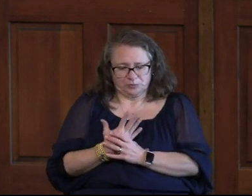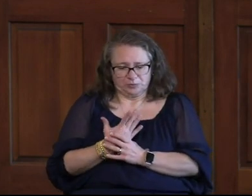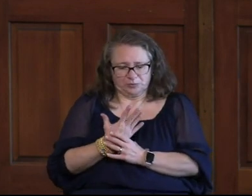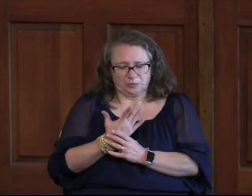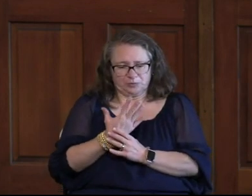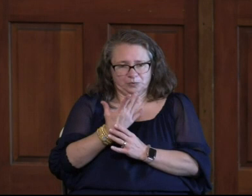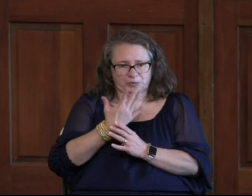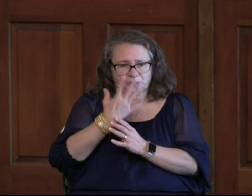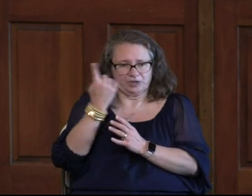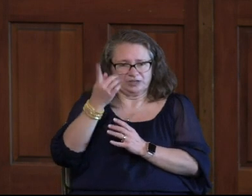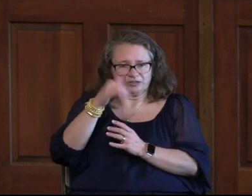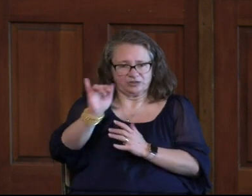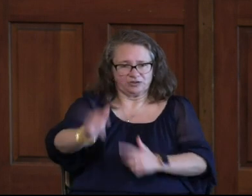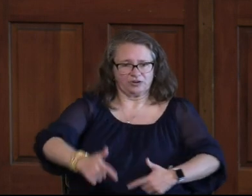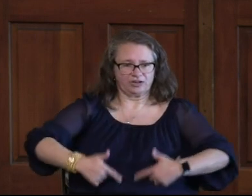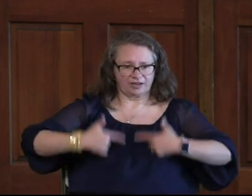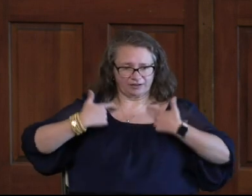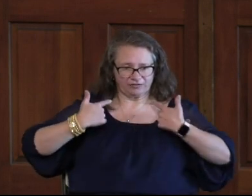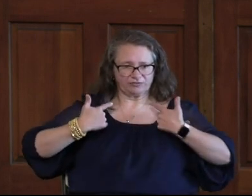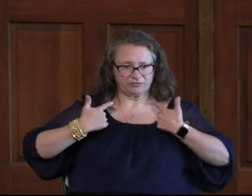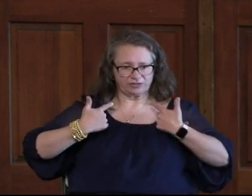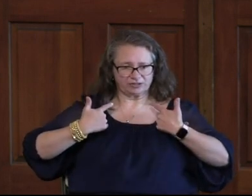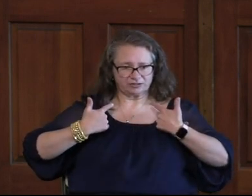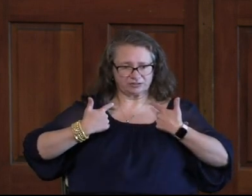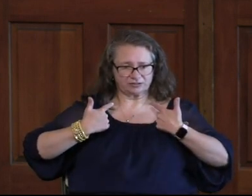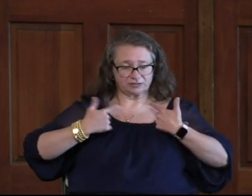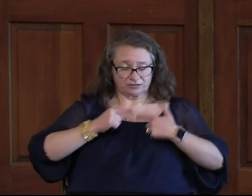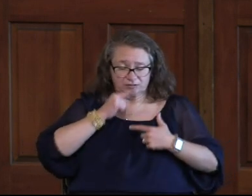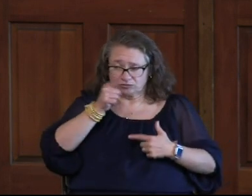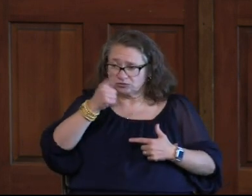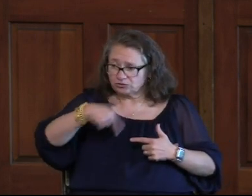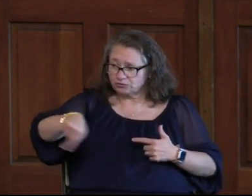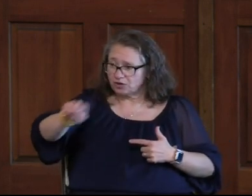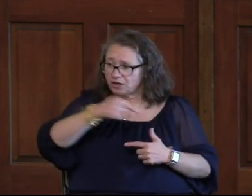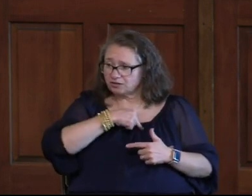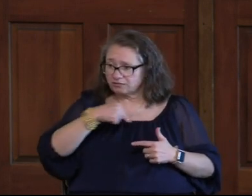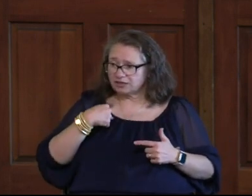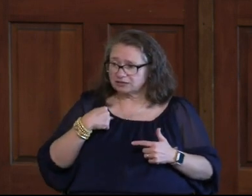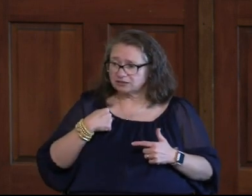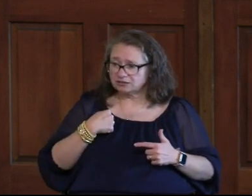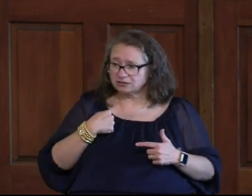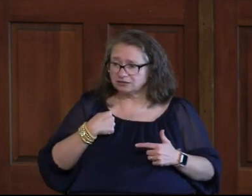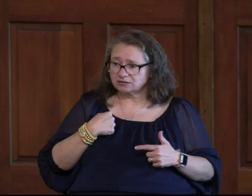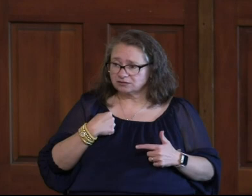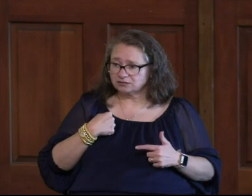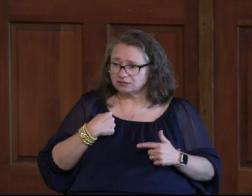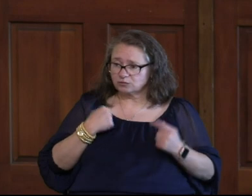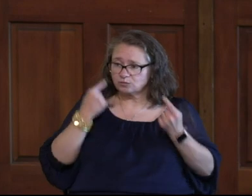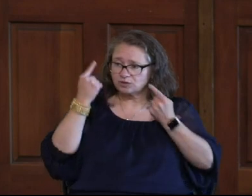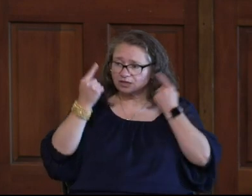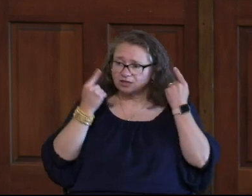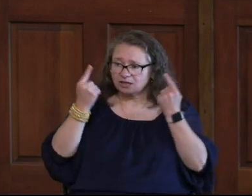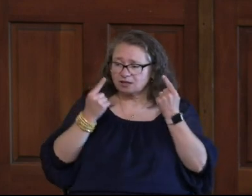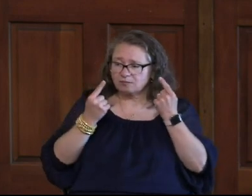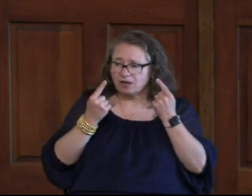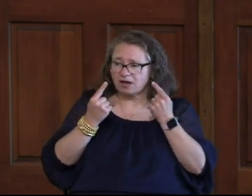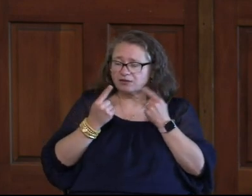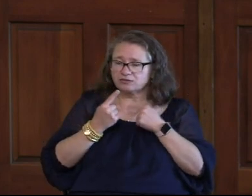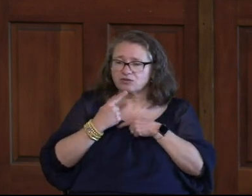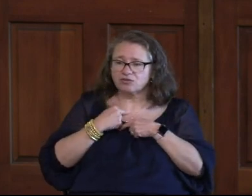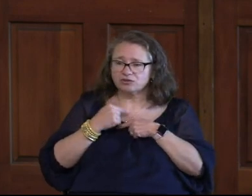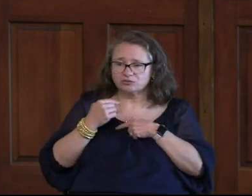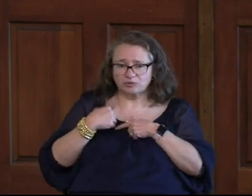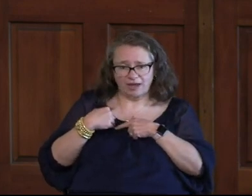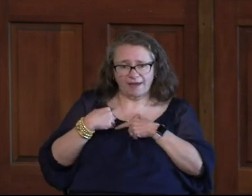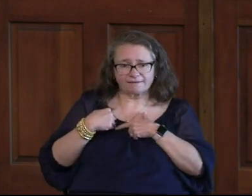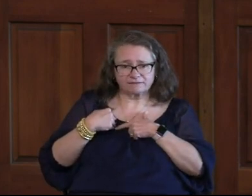Eternal Life And Isn't That True For All Of Us We Can Think About The Thirsts That We